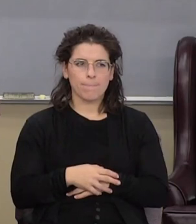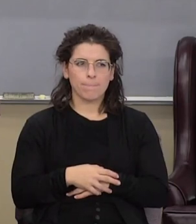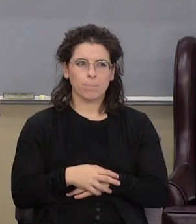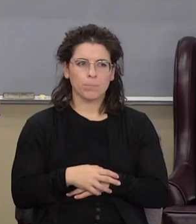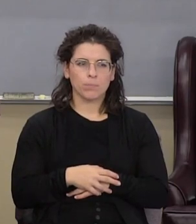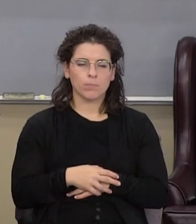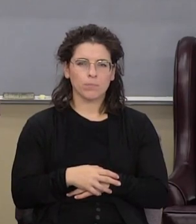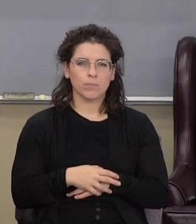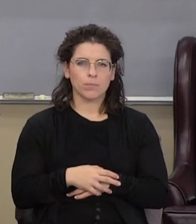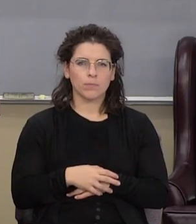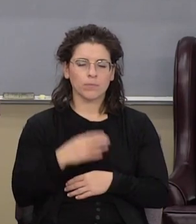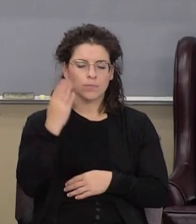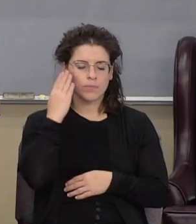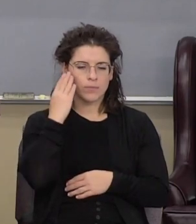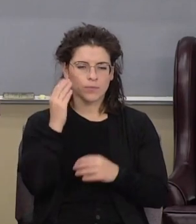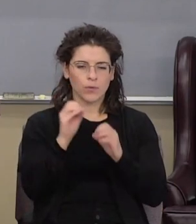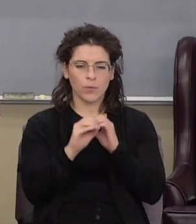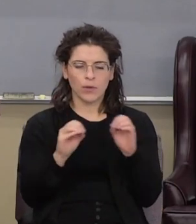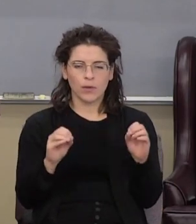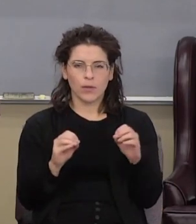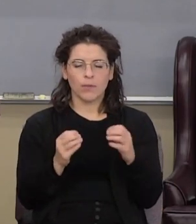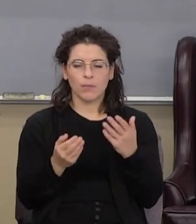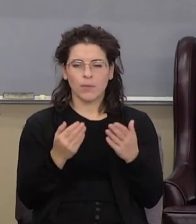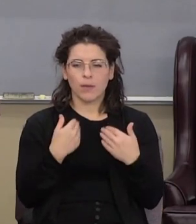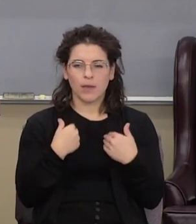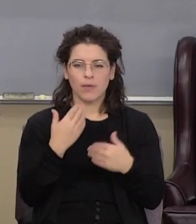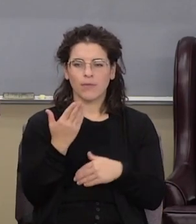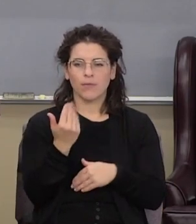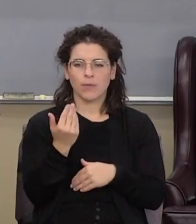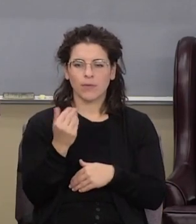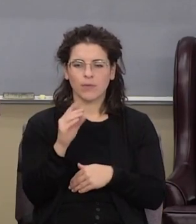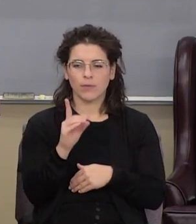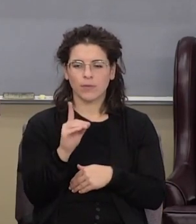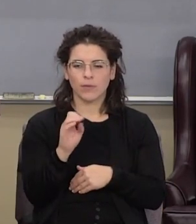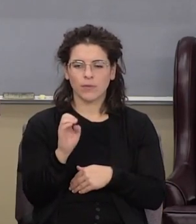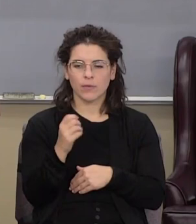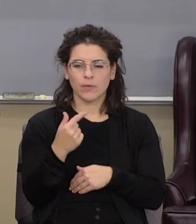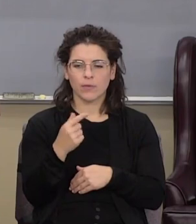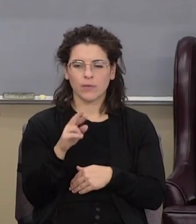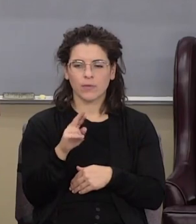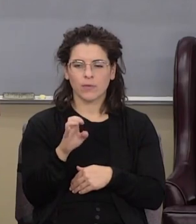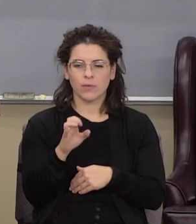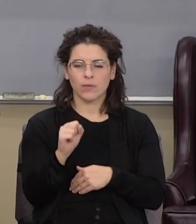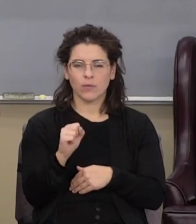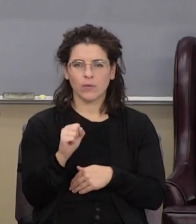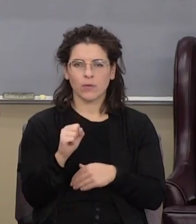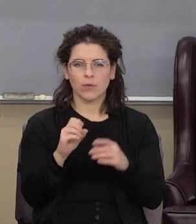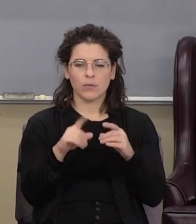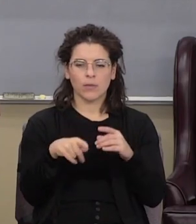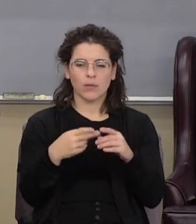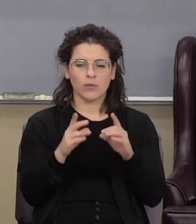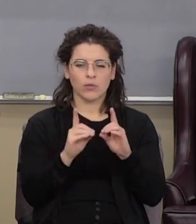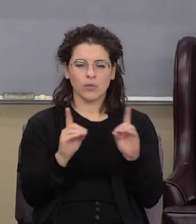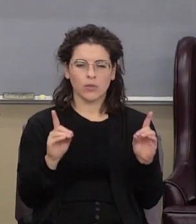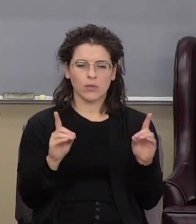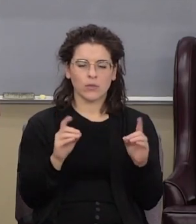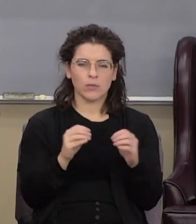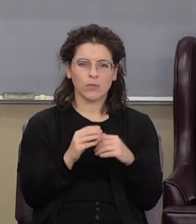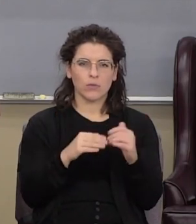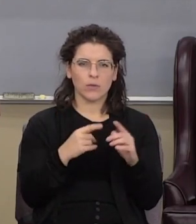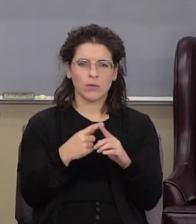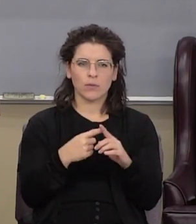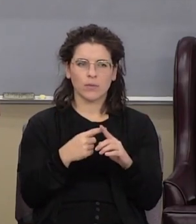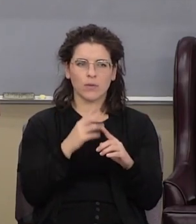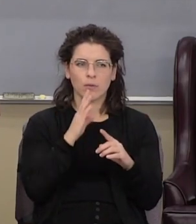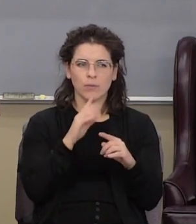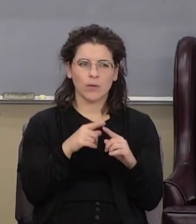knowing nothing that doesn't mean he might have 15 degrees he might have more degrees than it's got temperature he's not talking about ignorance